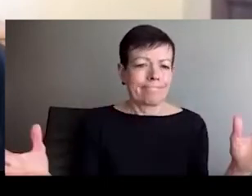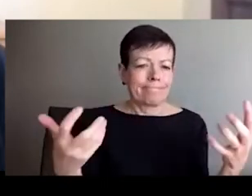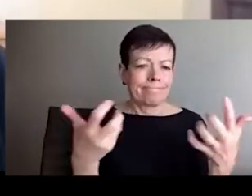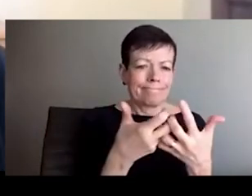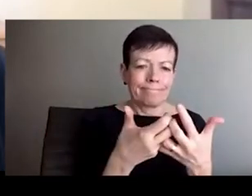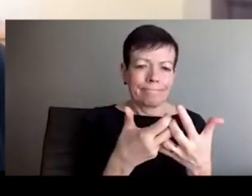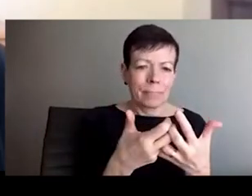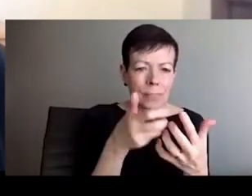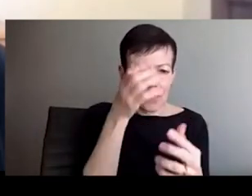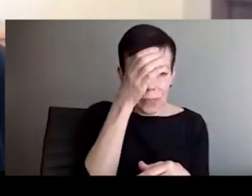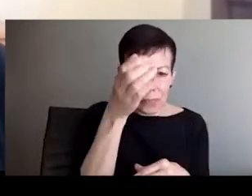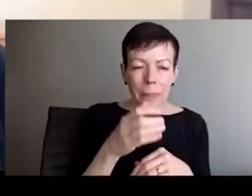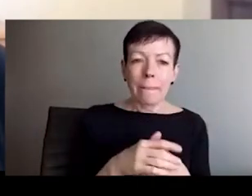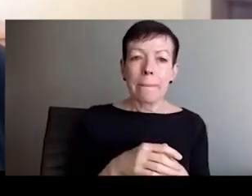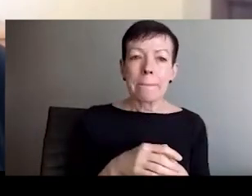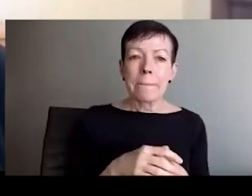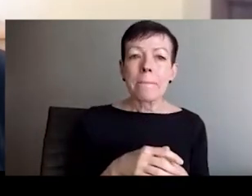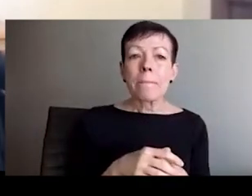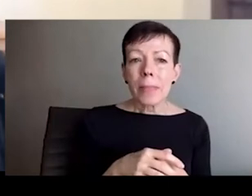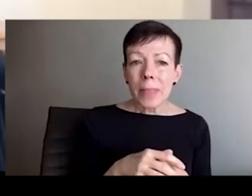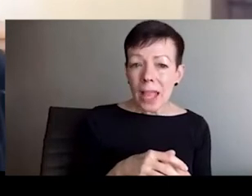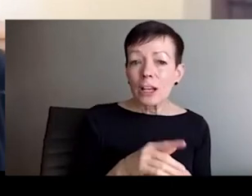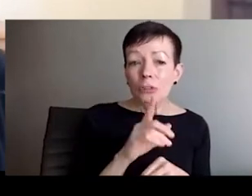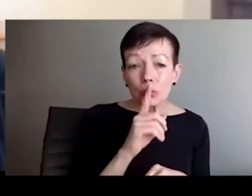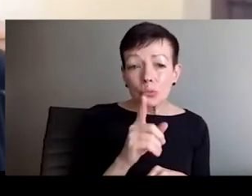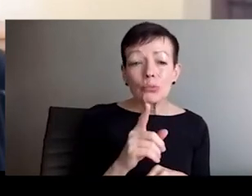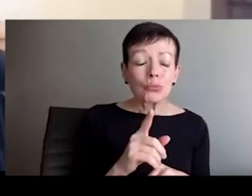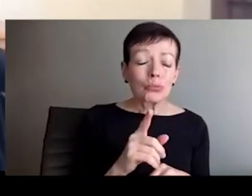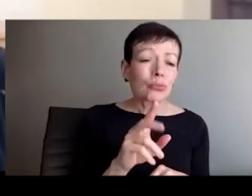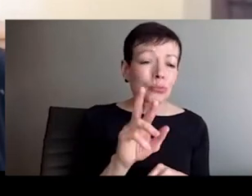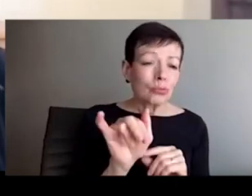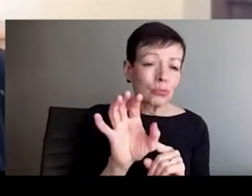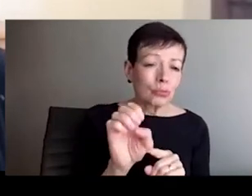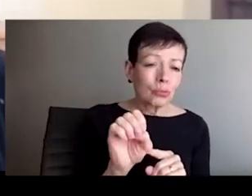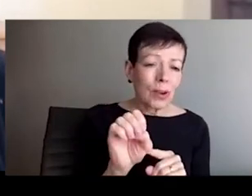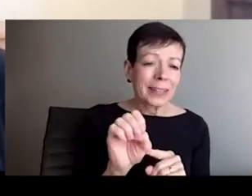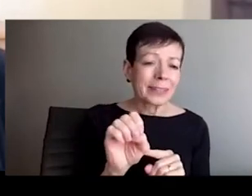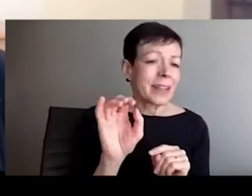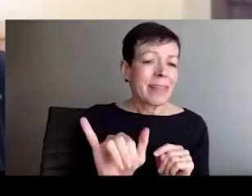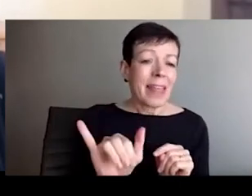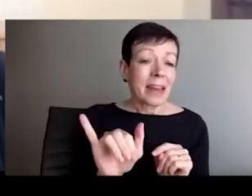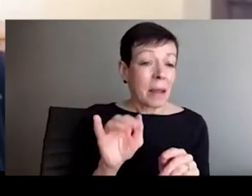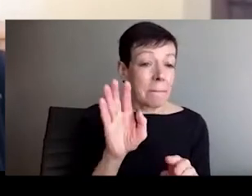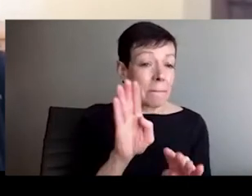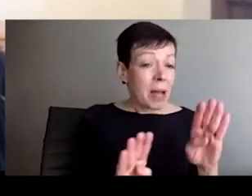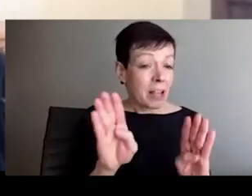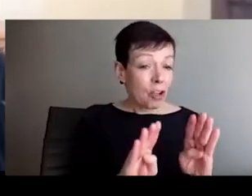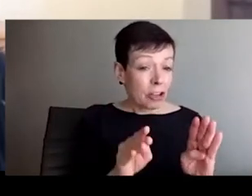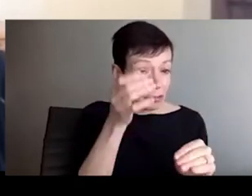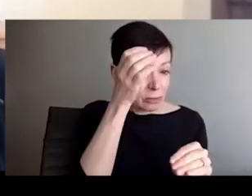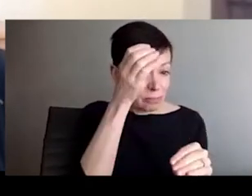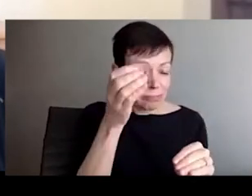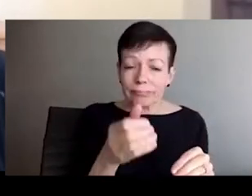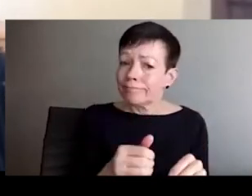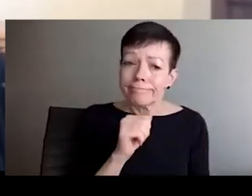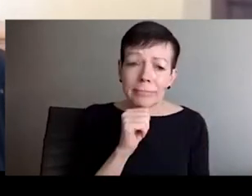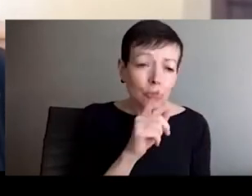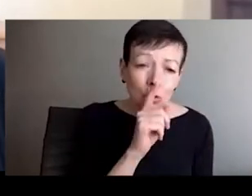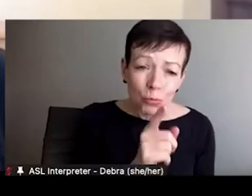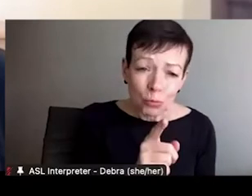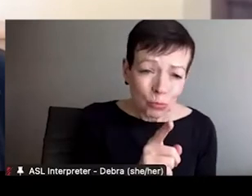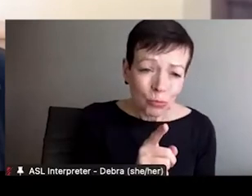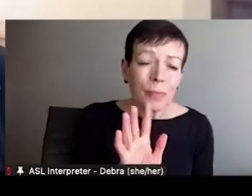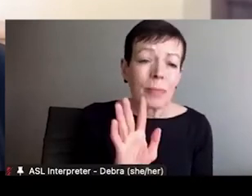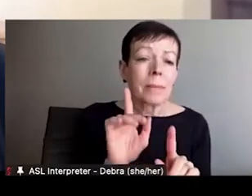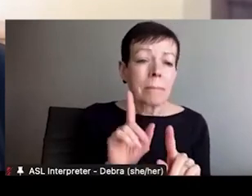margins of whiteness and race. And so for many Ukrainians, for example, it might even feel foreign to hear Ukrainians talked about as white, because for